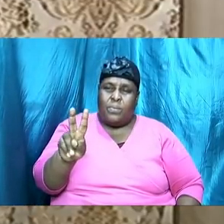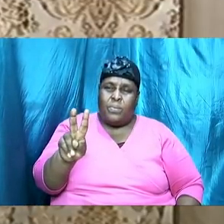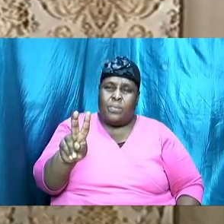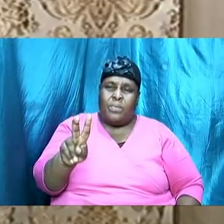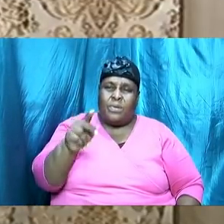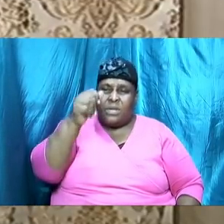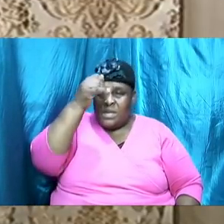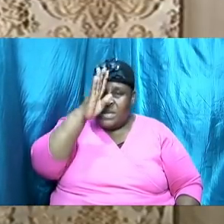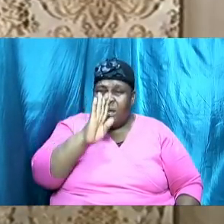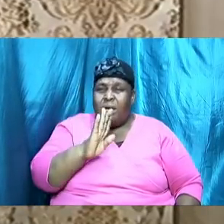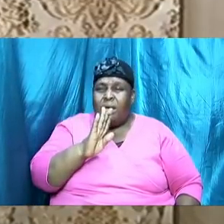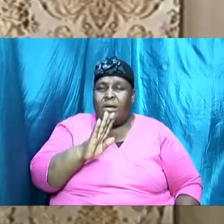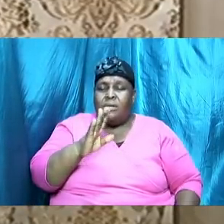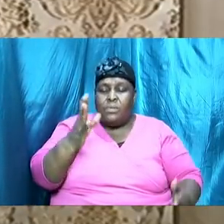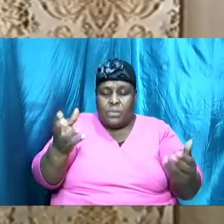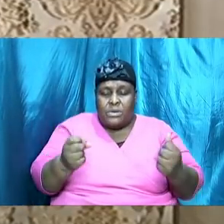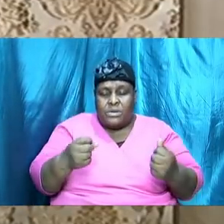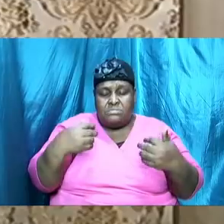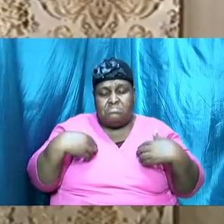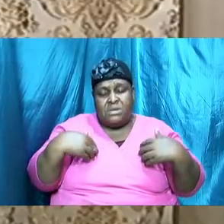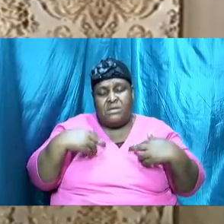relationship with the man